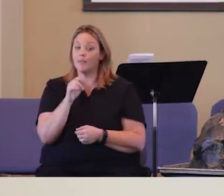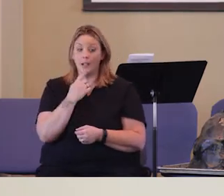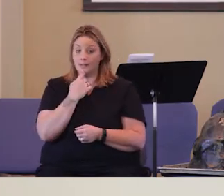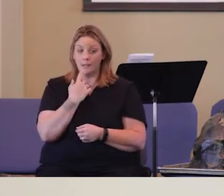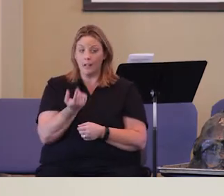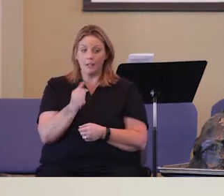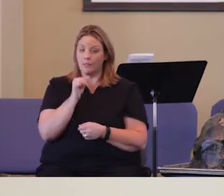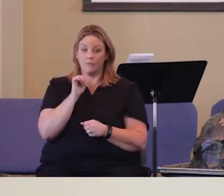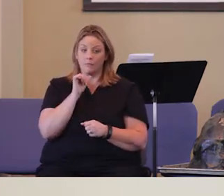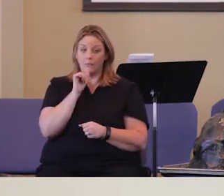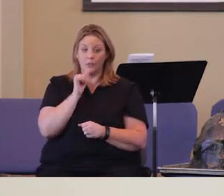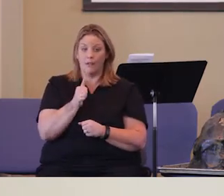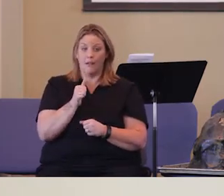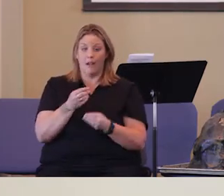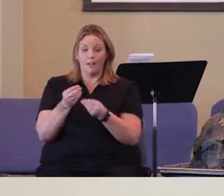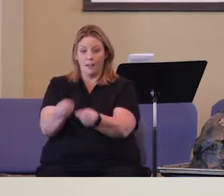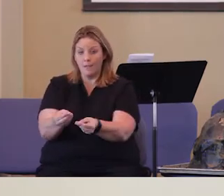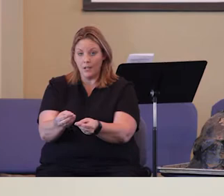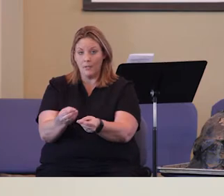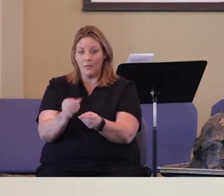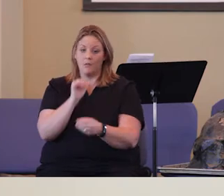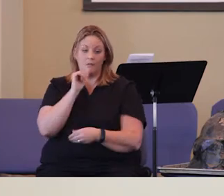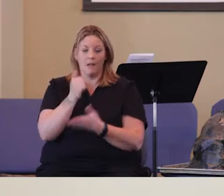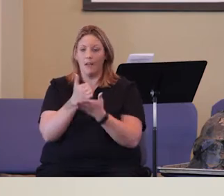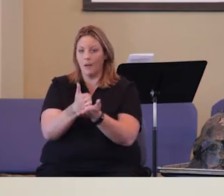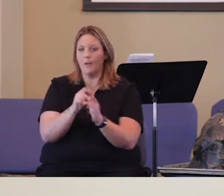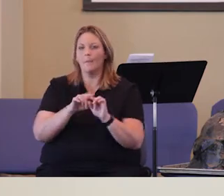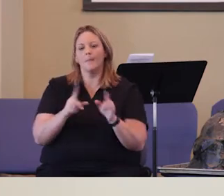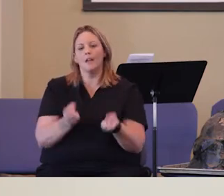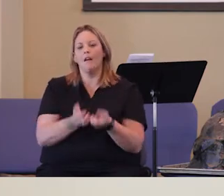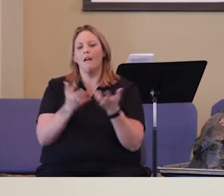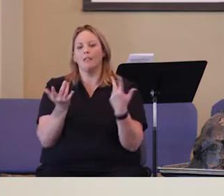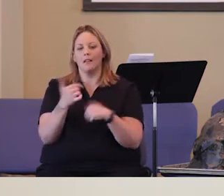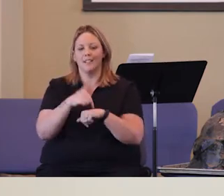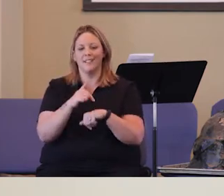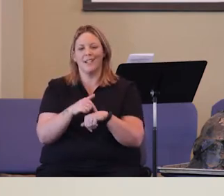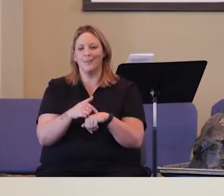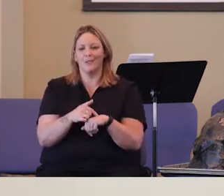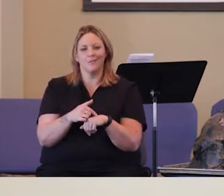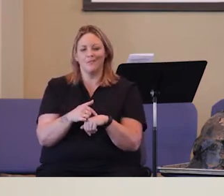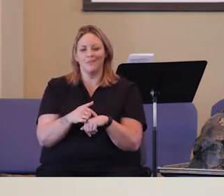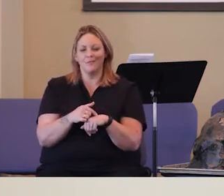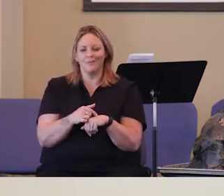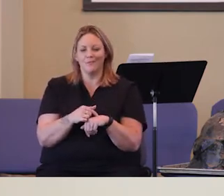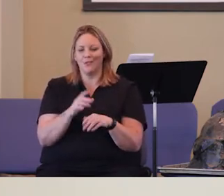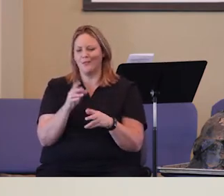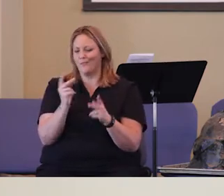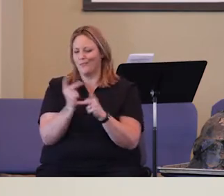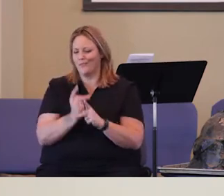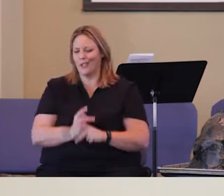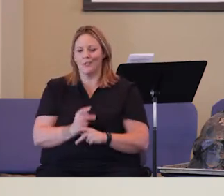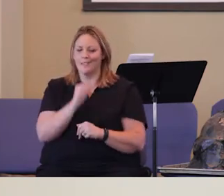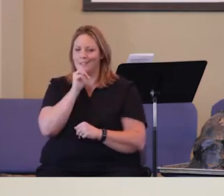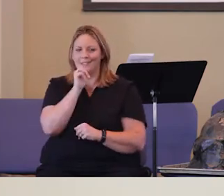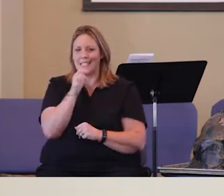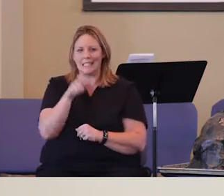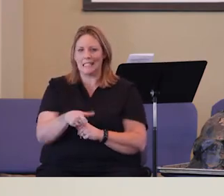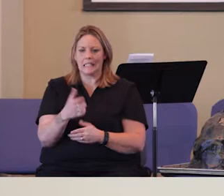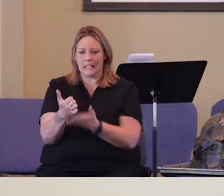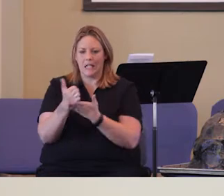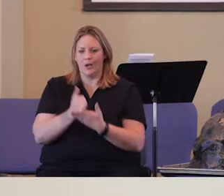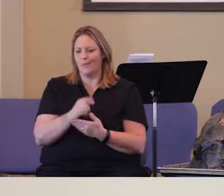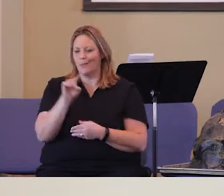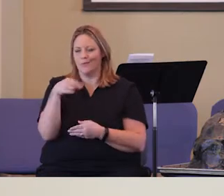we need that. And I'm not saying we shouldn't, you know, we should give to them and help them. But a lot of times you find out they didn't need help.